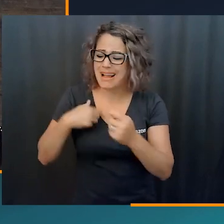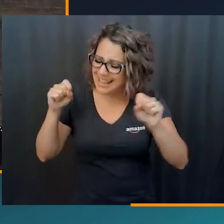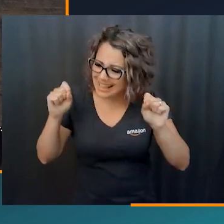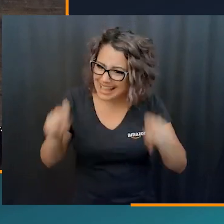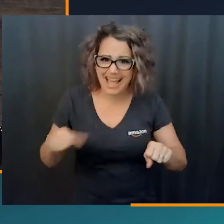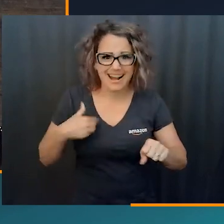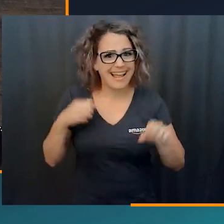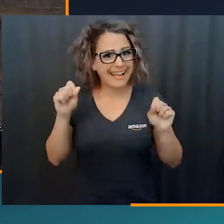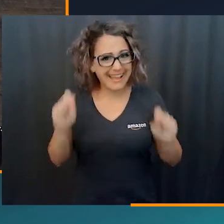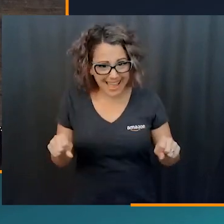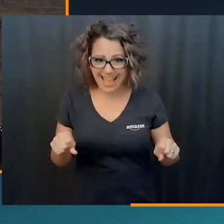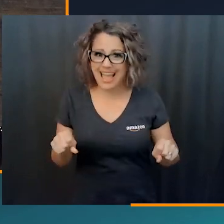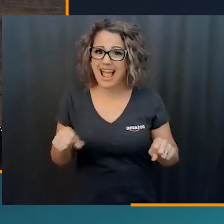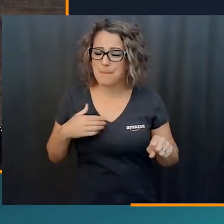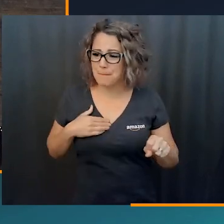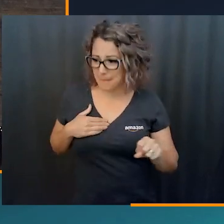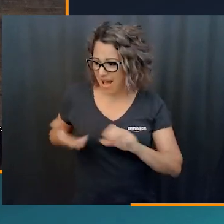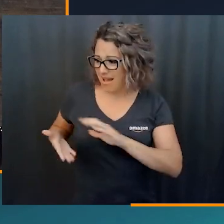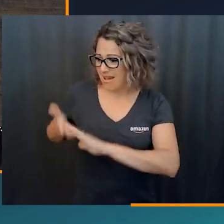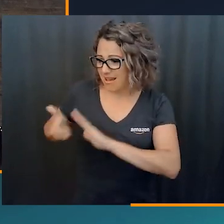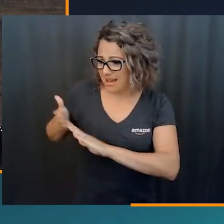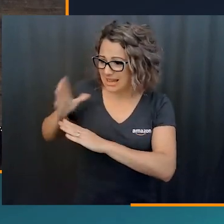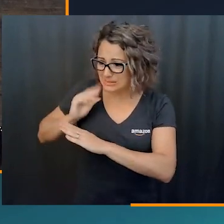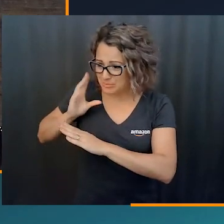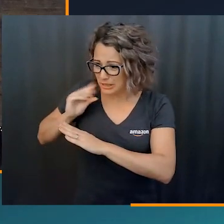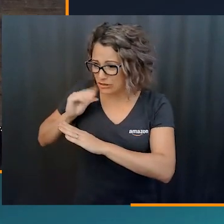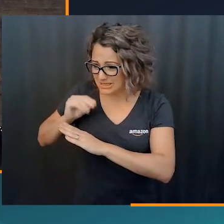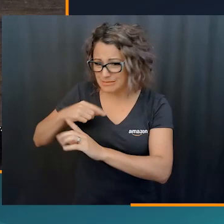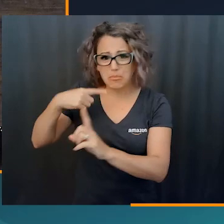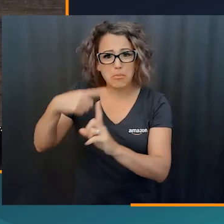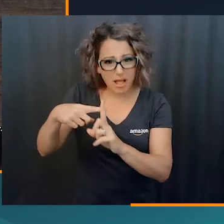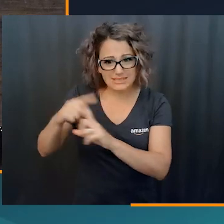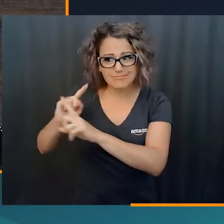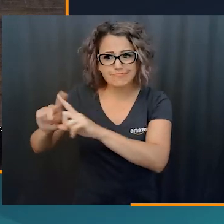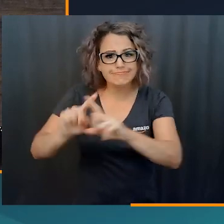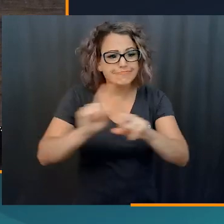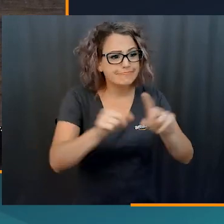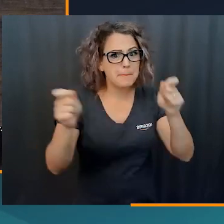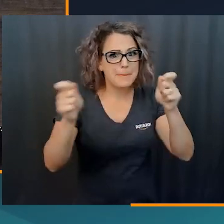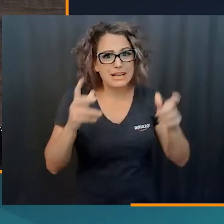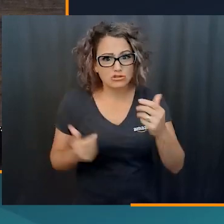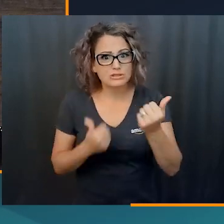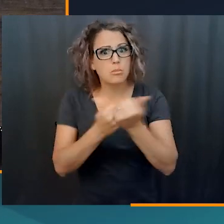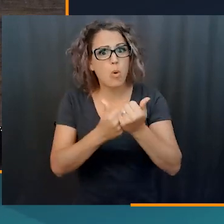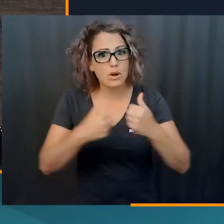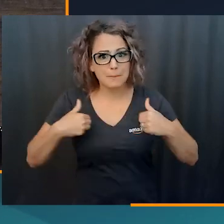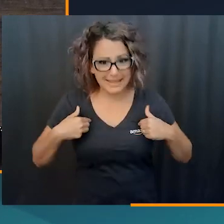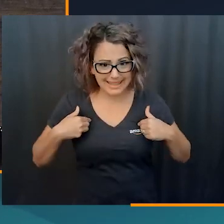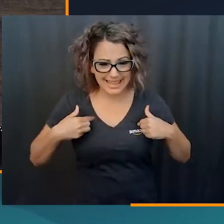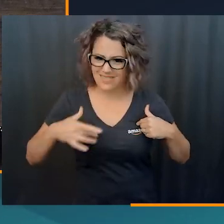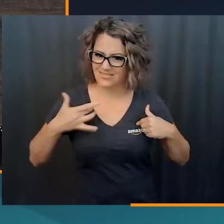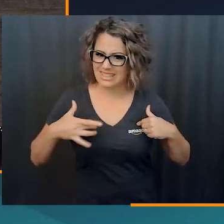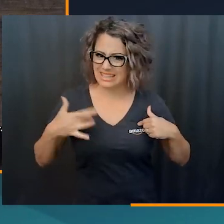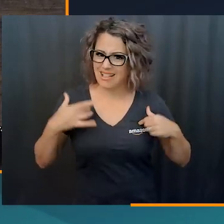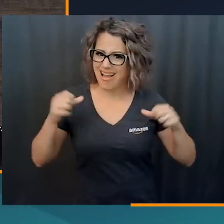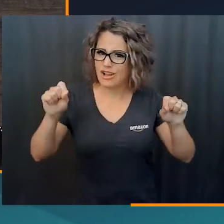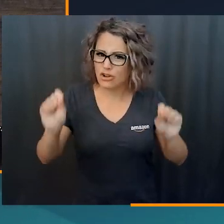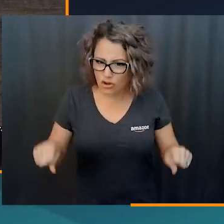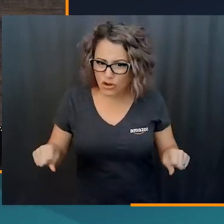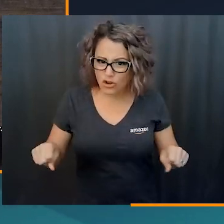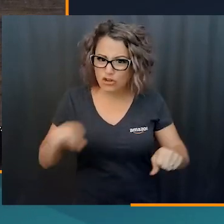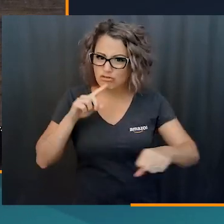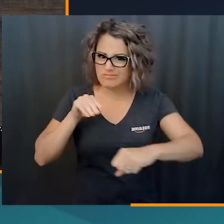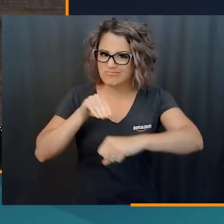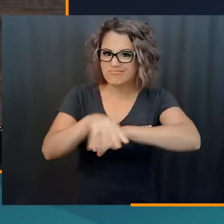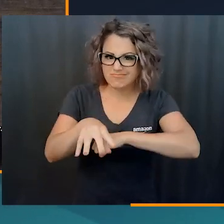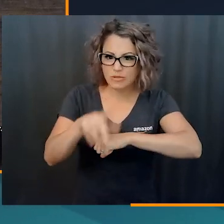basically convince the team that I could bring, you know, great operations experience, and having multiple managers at the site, I believe